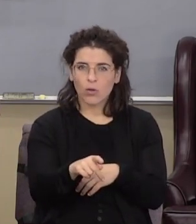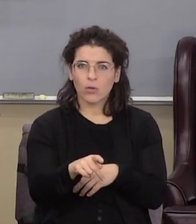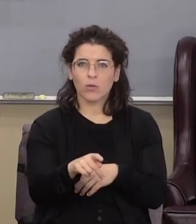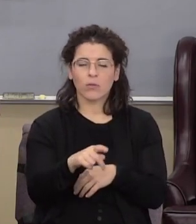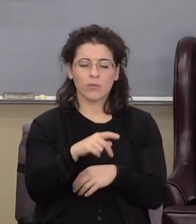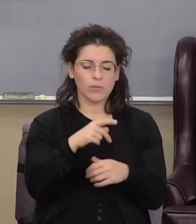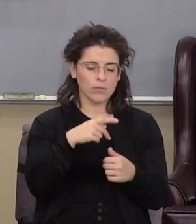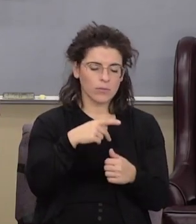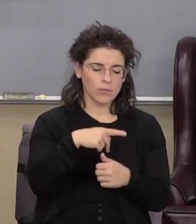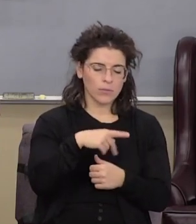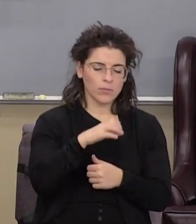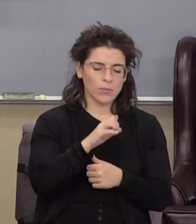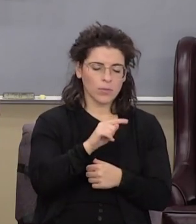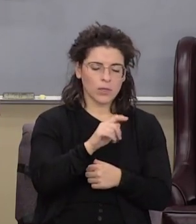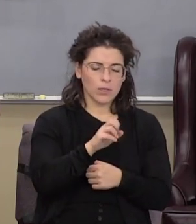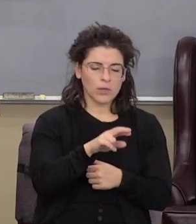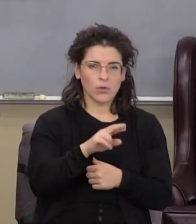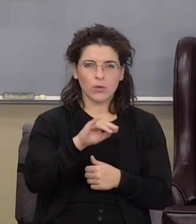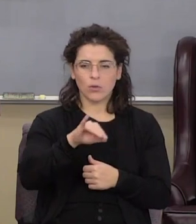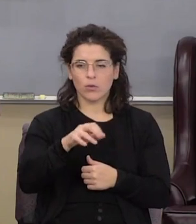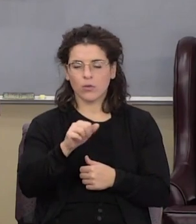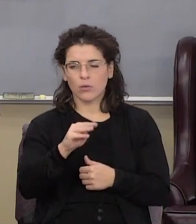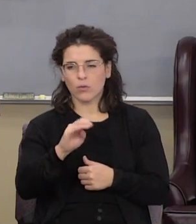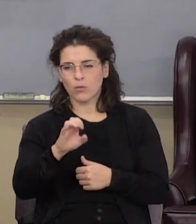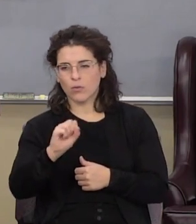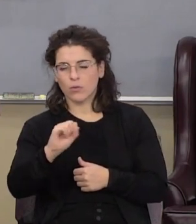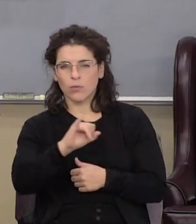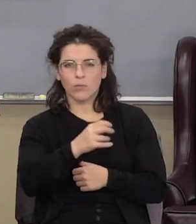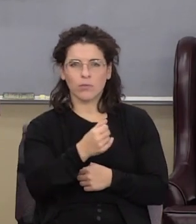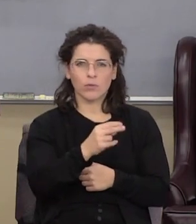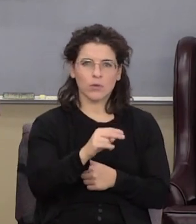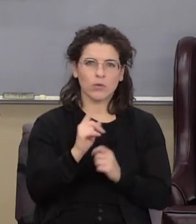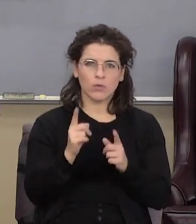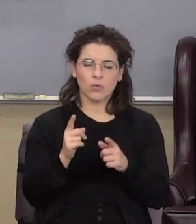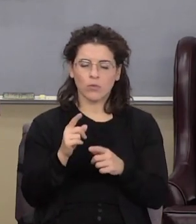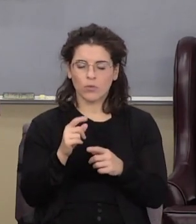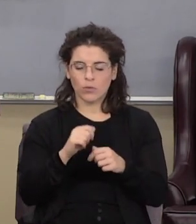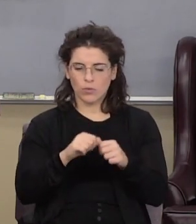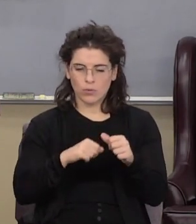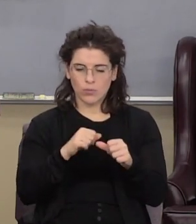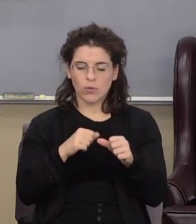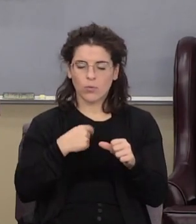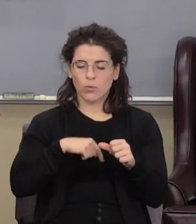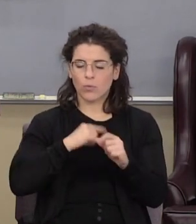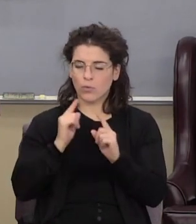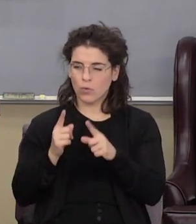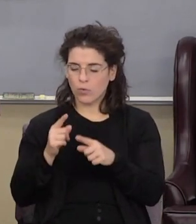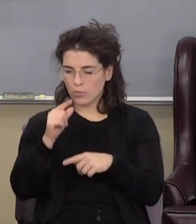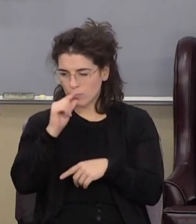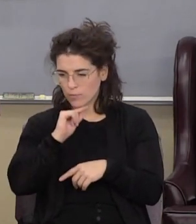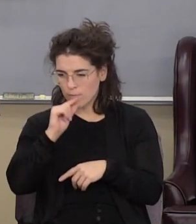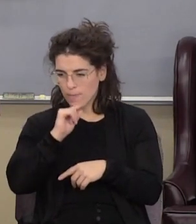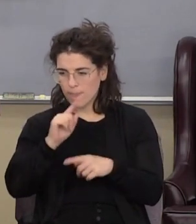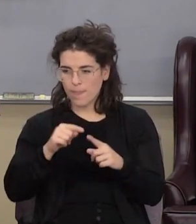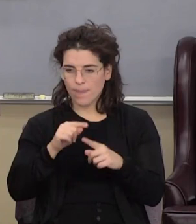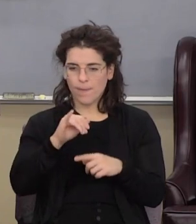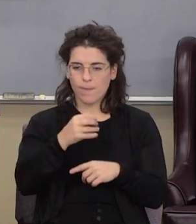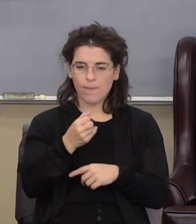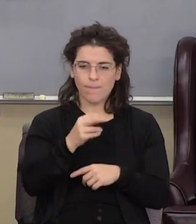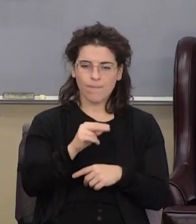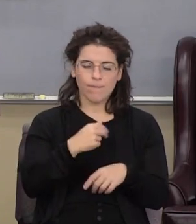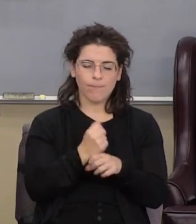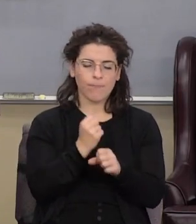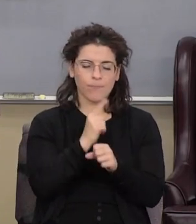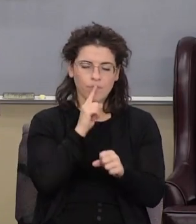Peter James and John did and they said we'll go to the circumcision and you go to the Gentiles so when John made a commitment in